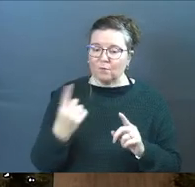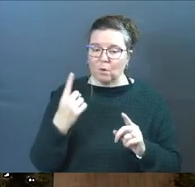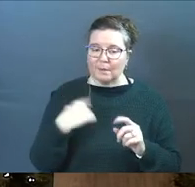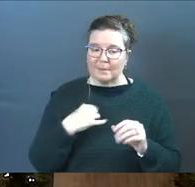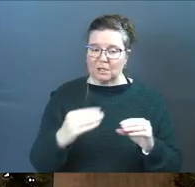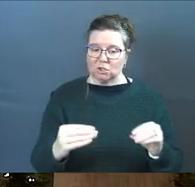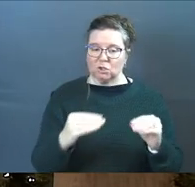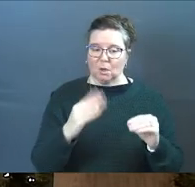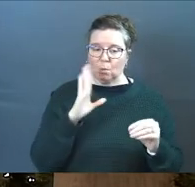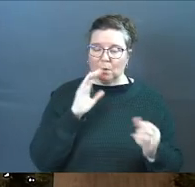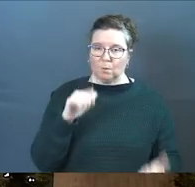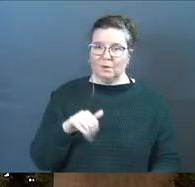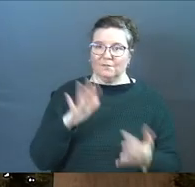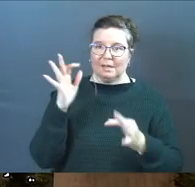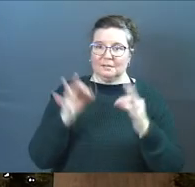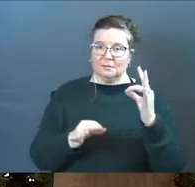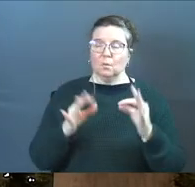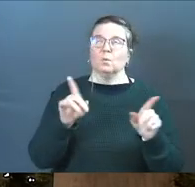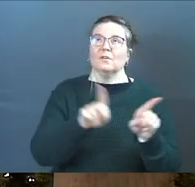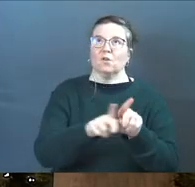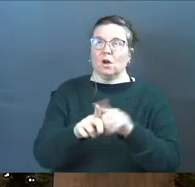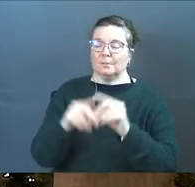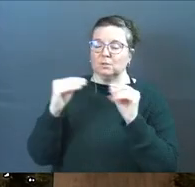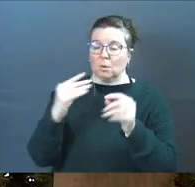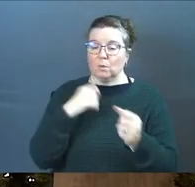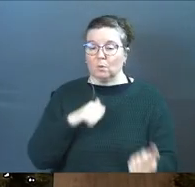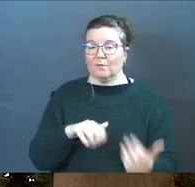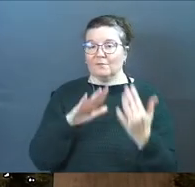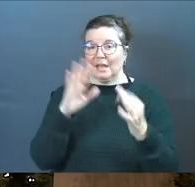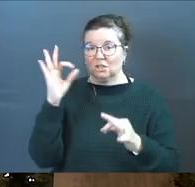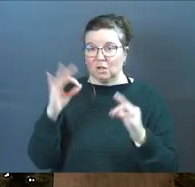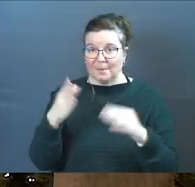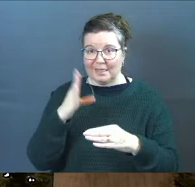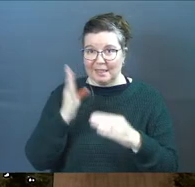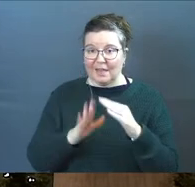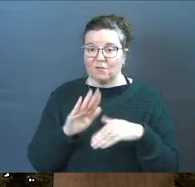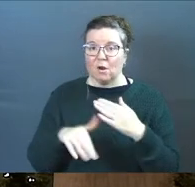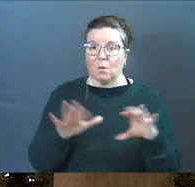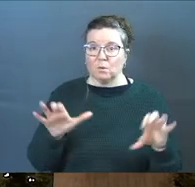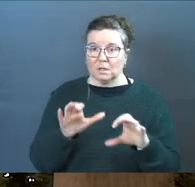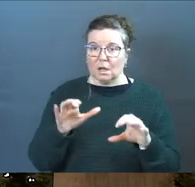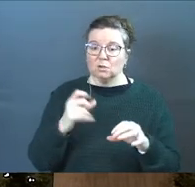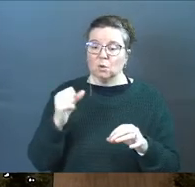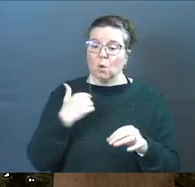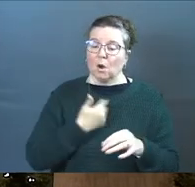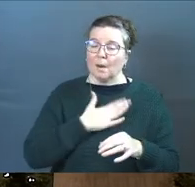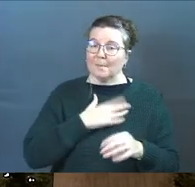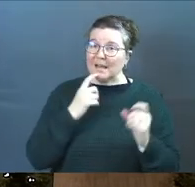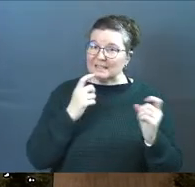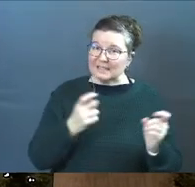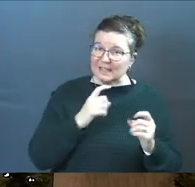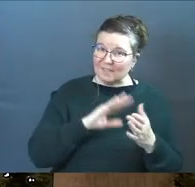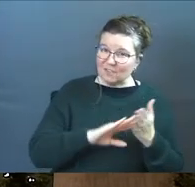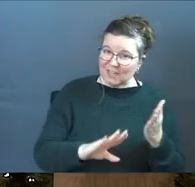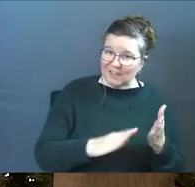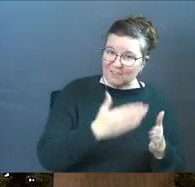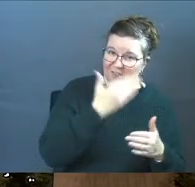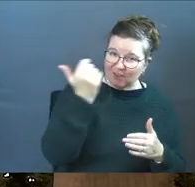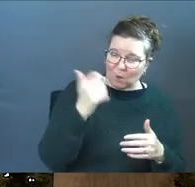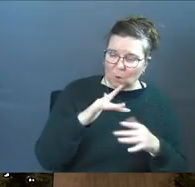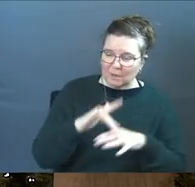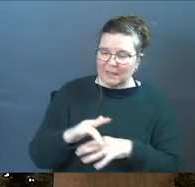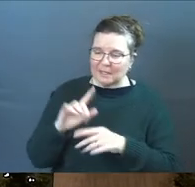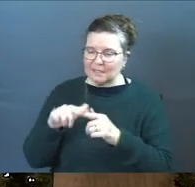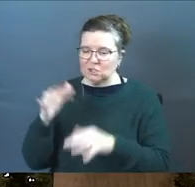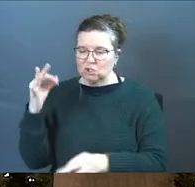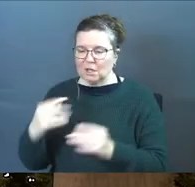only been taught will face judge we've also sorry been taught that we'll face judgment at the end for all we've done so are my sins forgiven and forgotten or do they linger